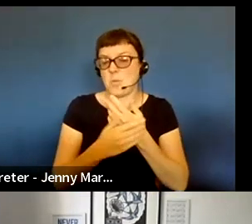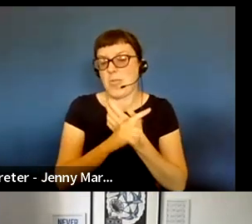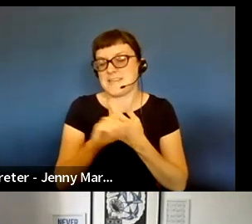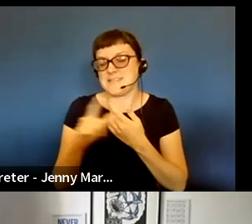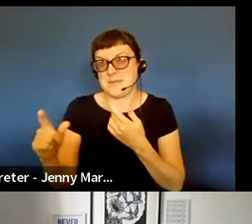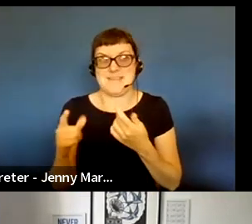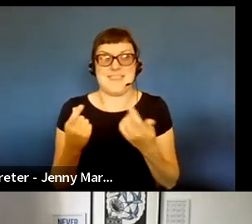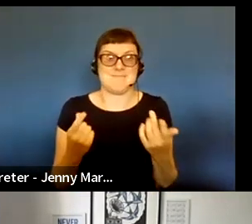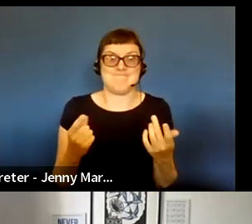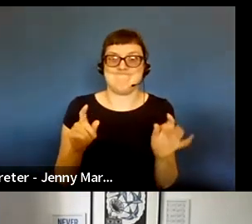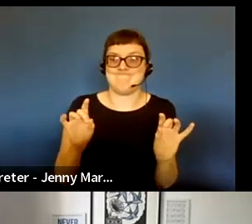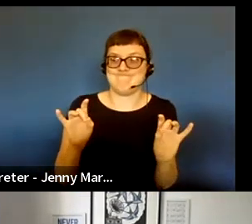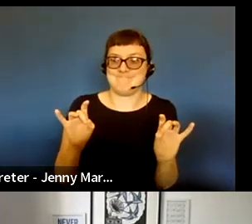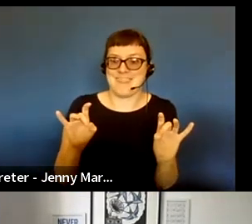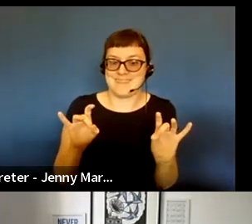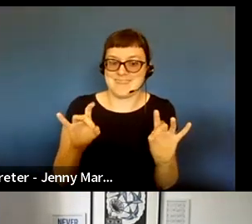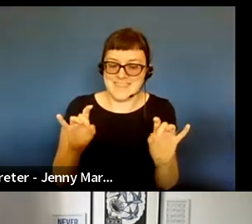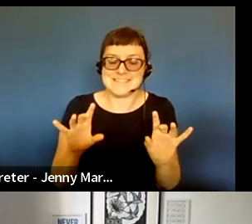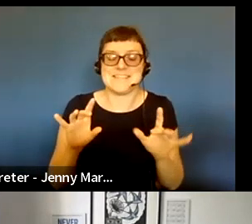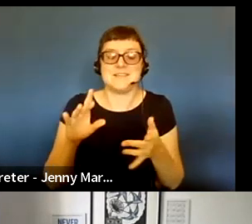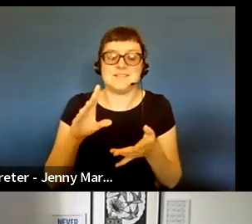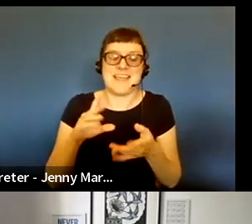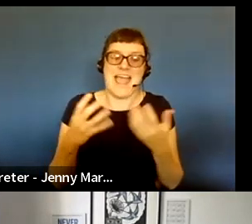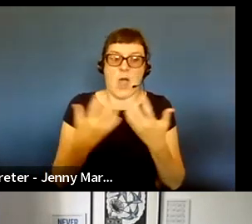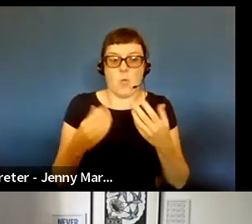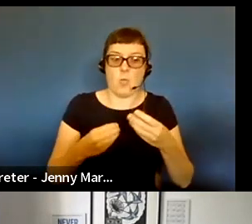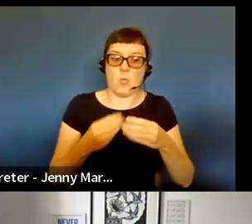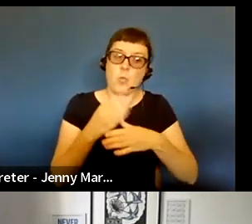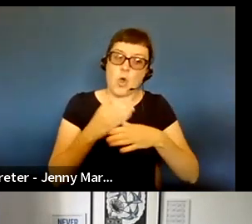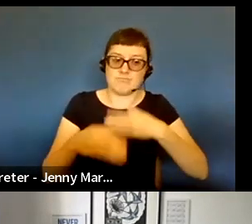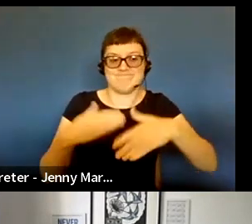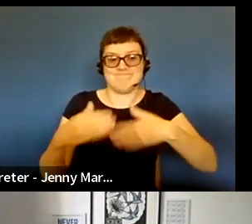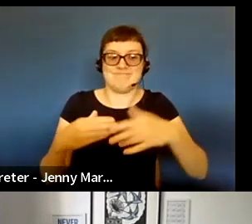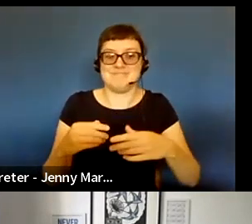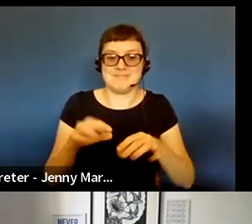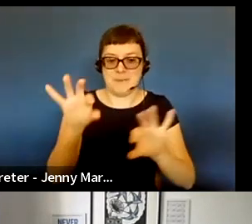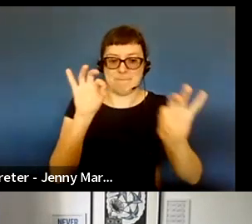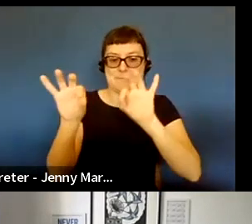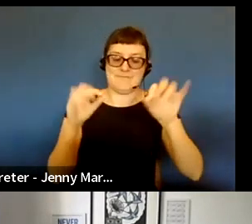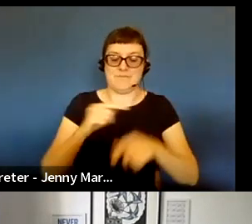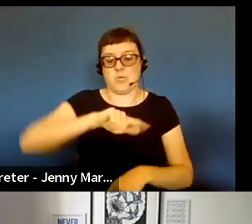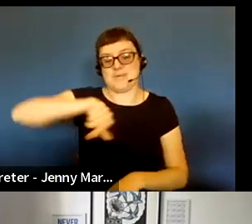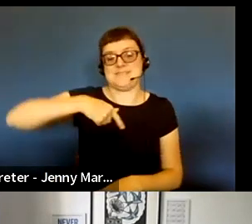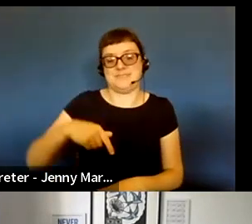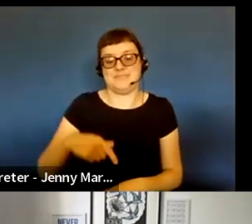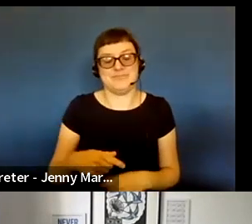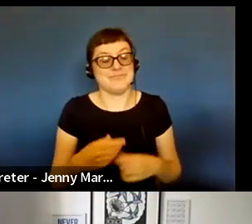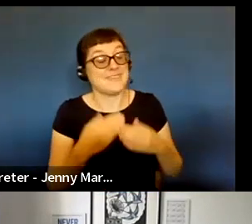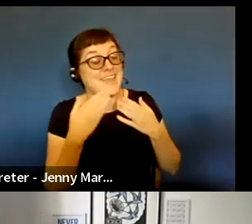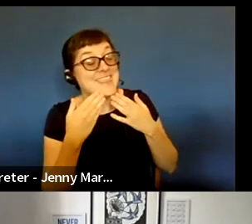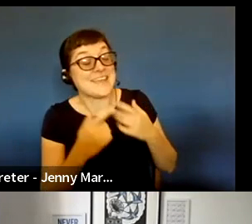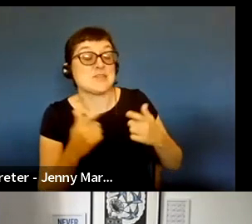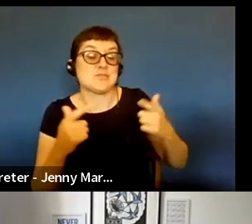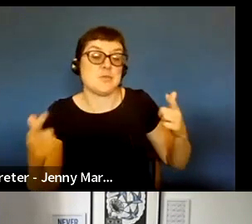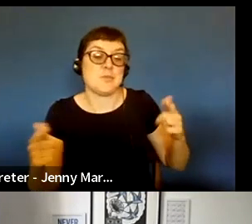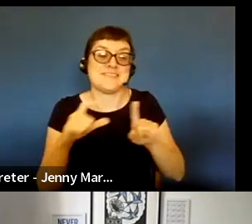more or less in sort of fundamentals how that lottery system worked and functioned. Thank you so much for that outline,